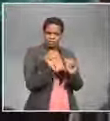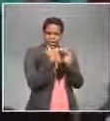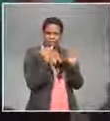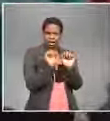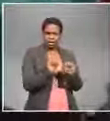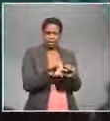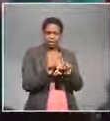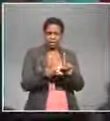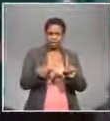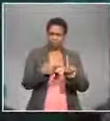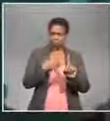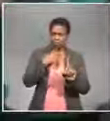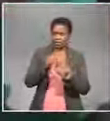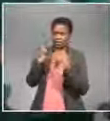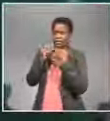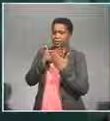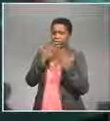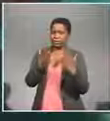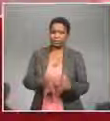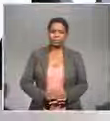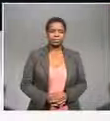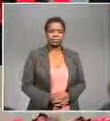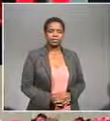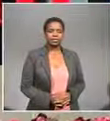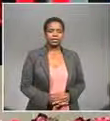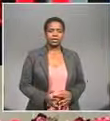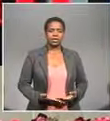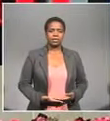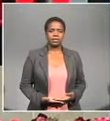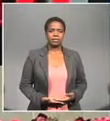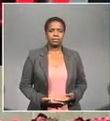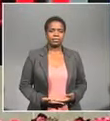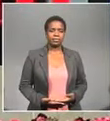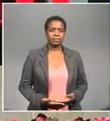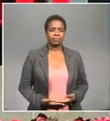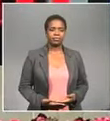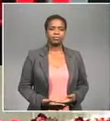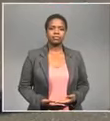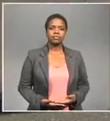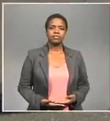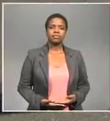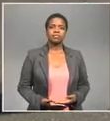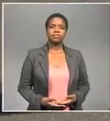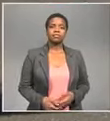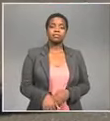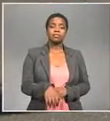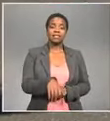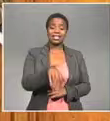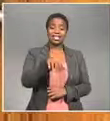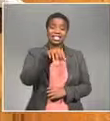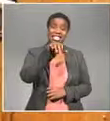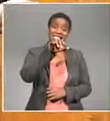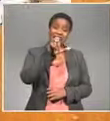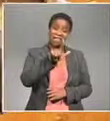our reporter John Bailey has the latest between 7 billion and 70 billion rand